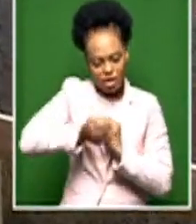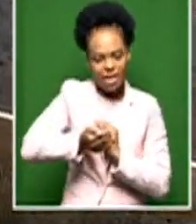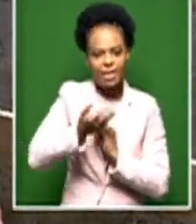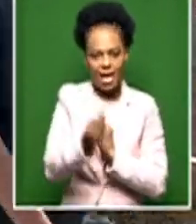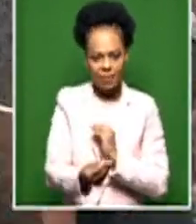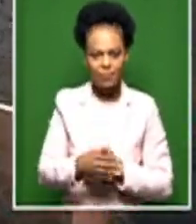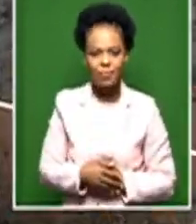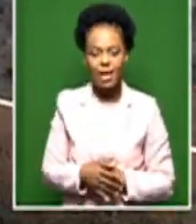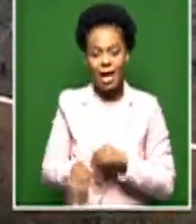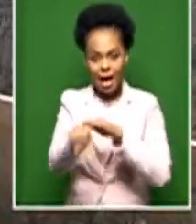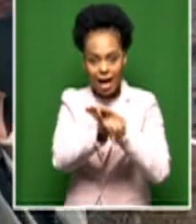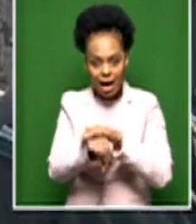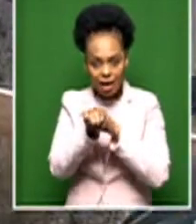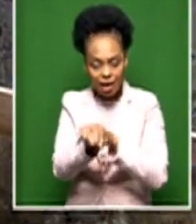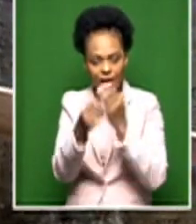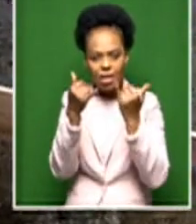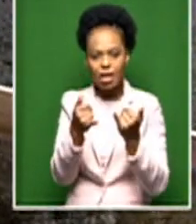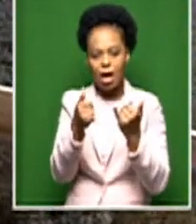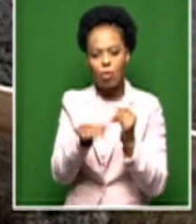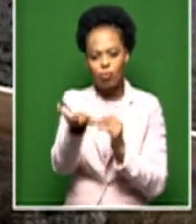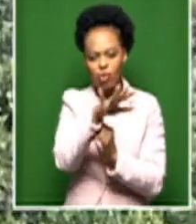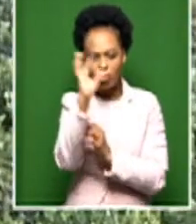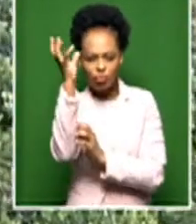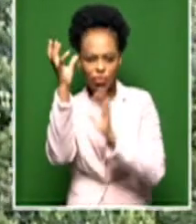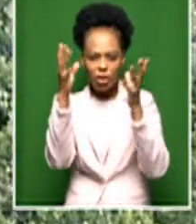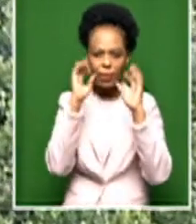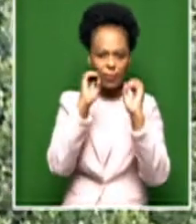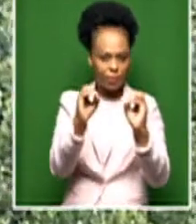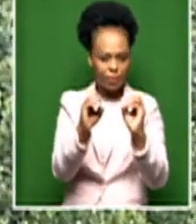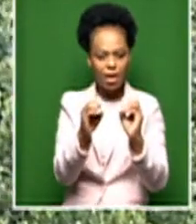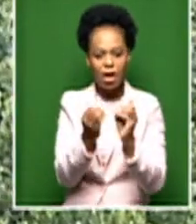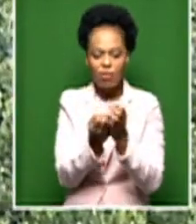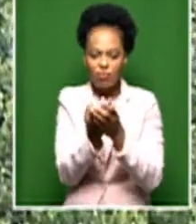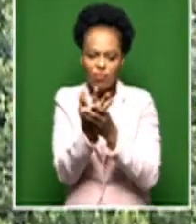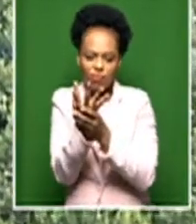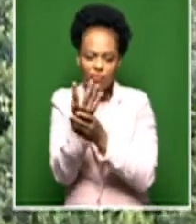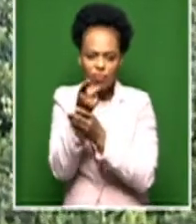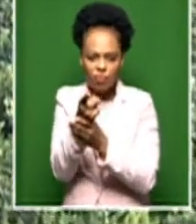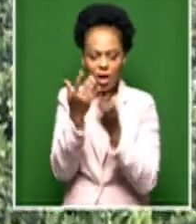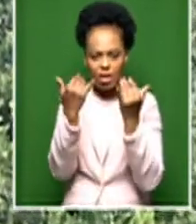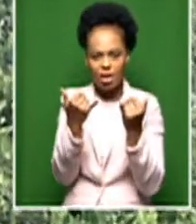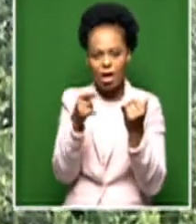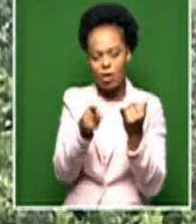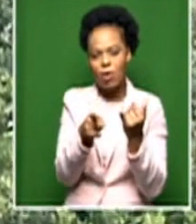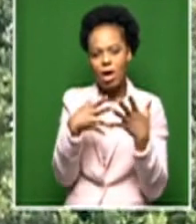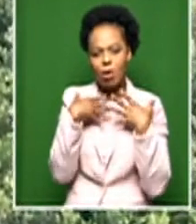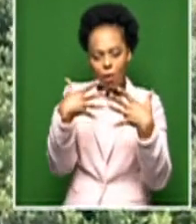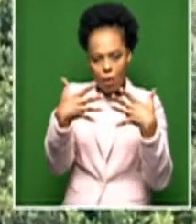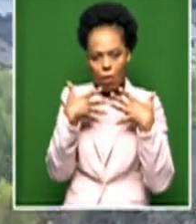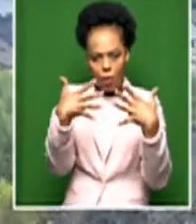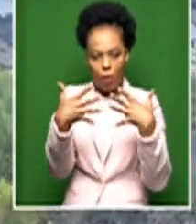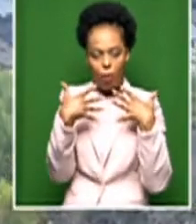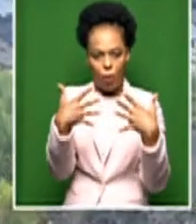Unlike the island colonies, the presence of trees and other vegetation here provide alternative protected breeding sites.